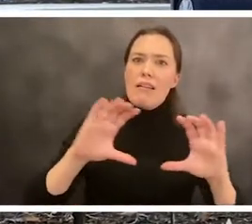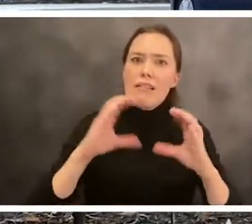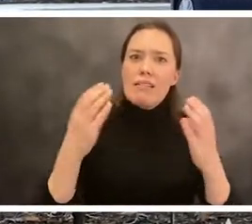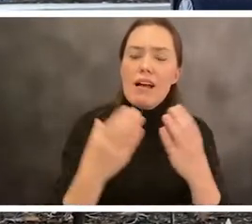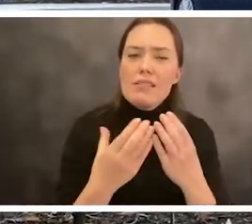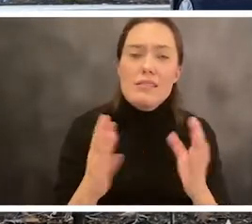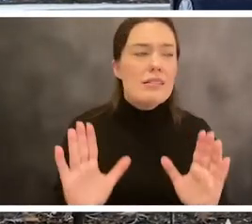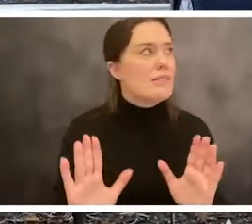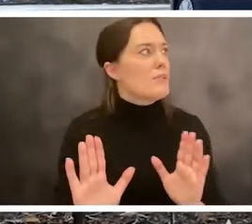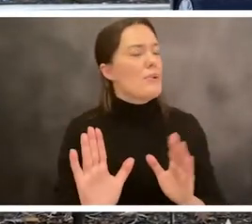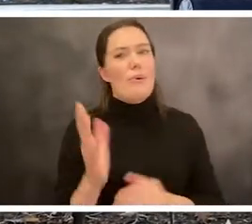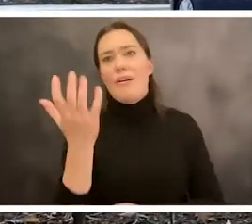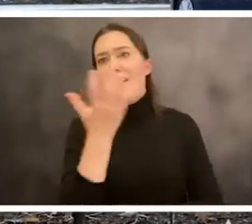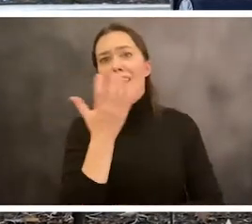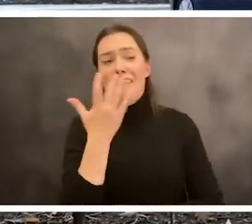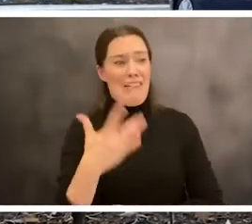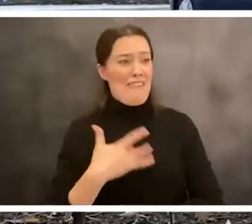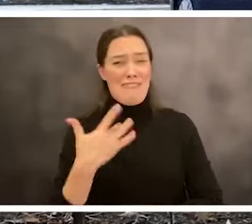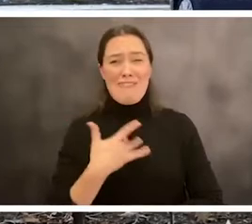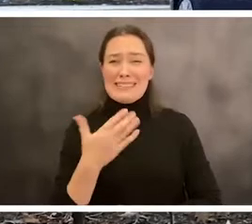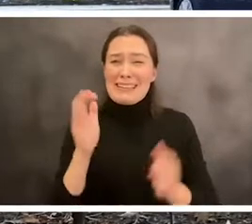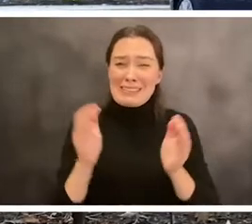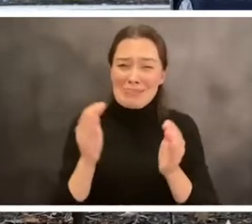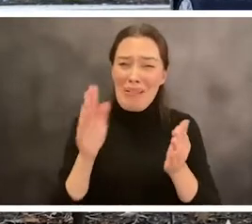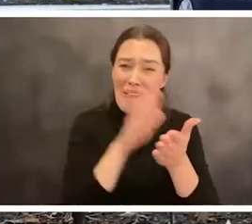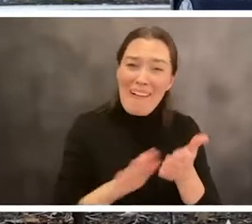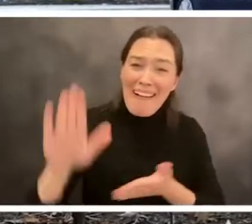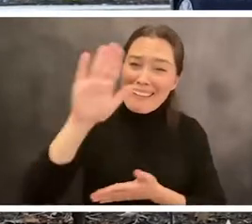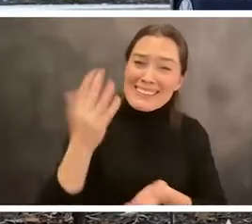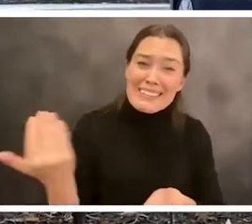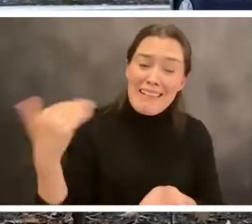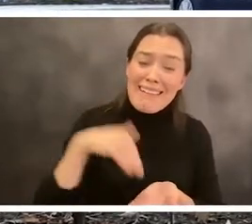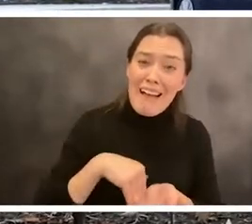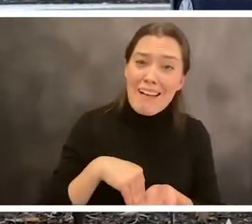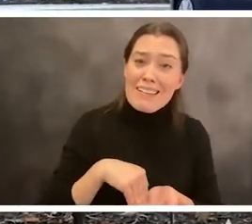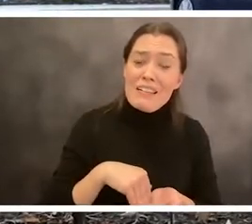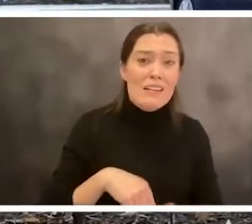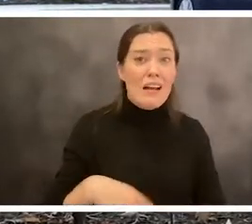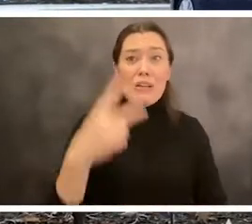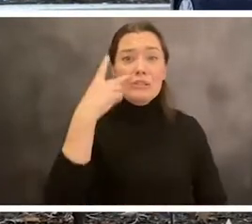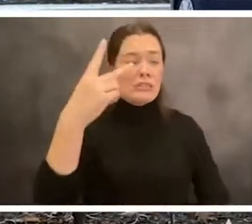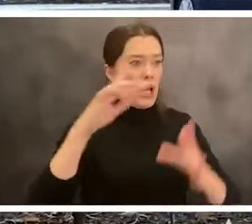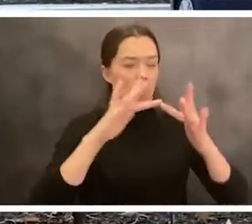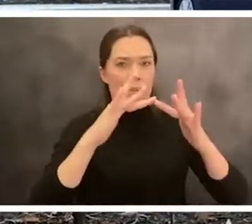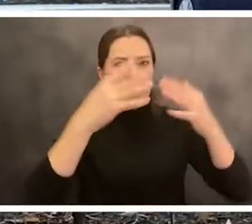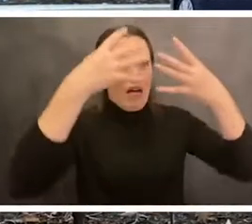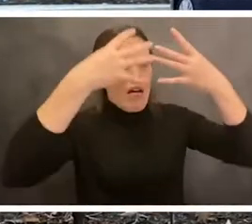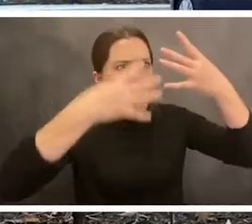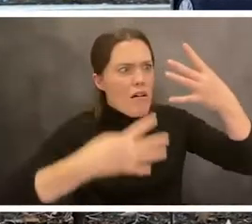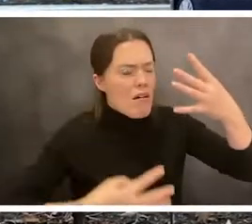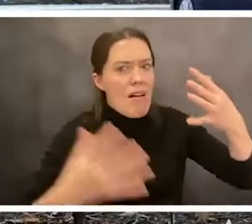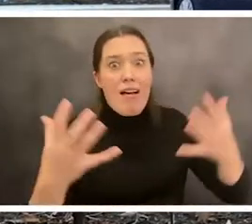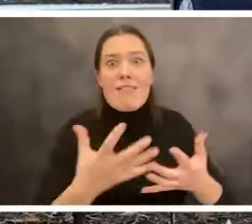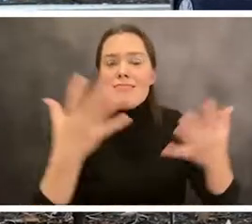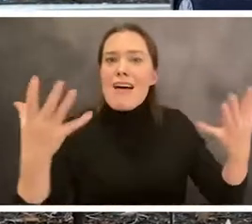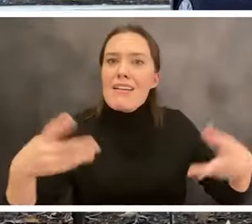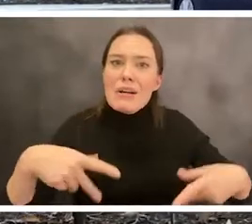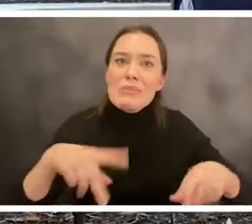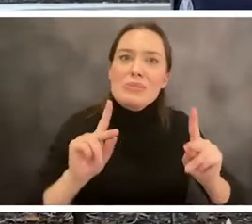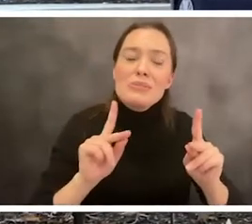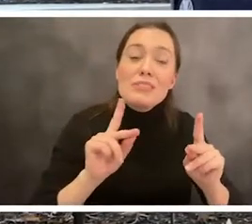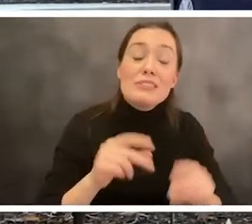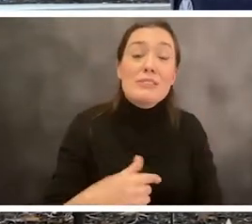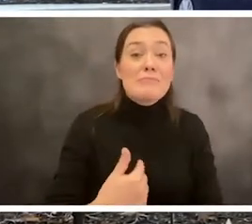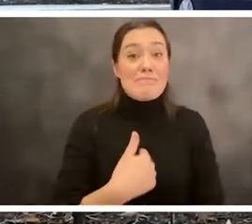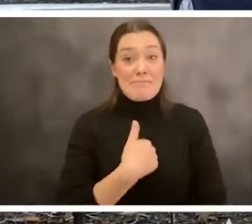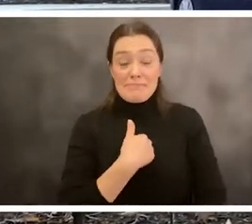have been offered, I it's like a, a mini college. If you look on the website, there's just so much to do. So I've taken a